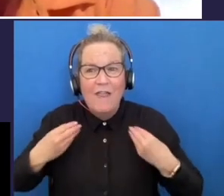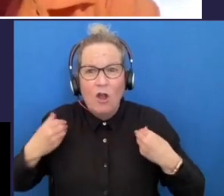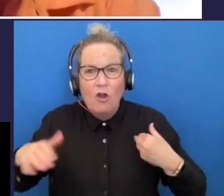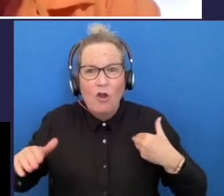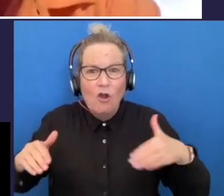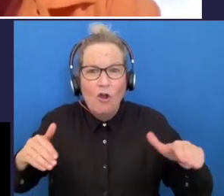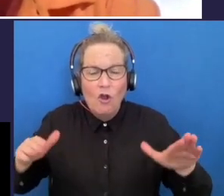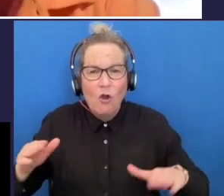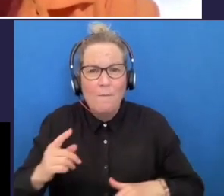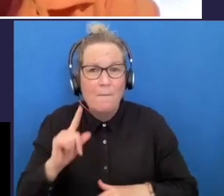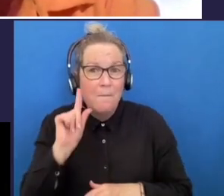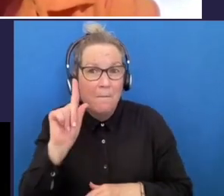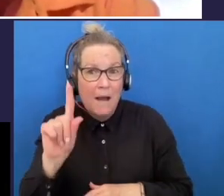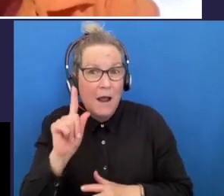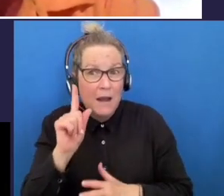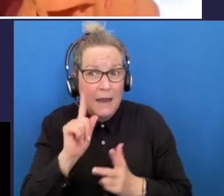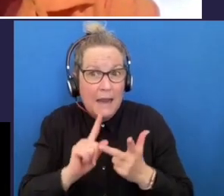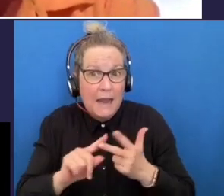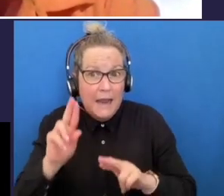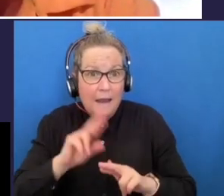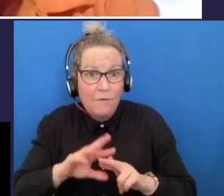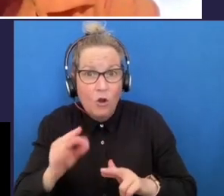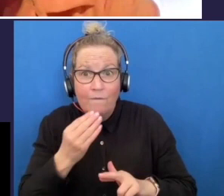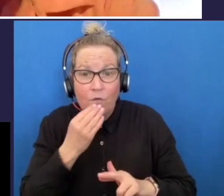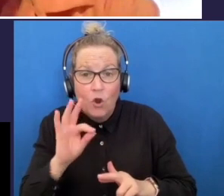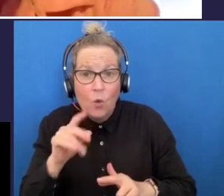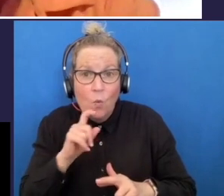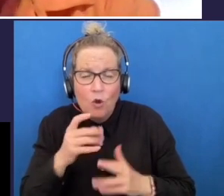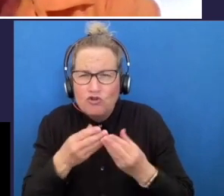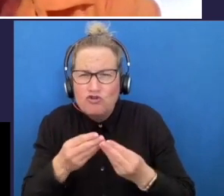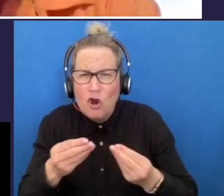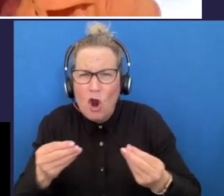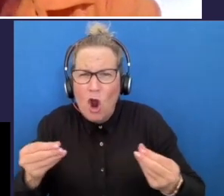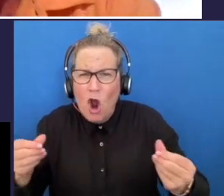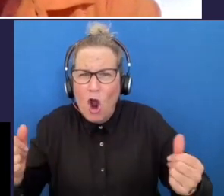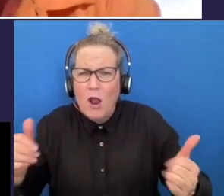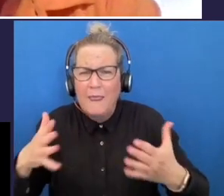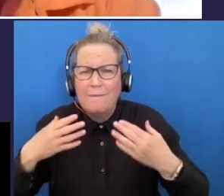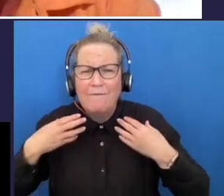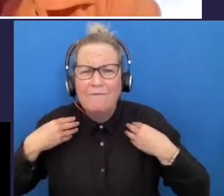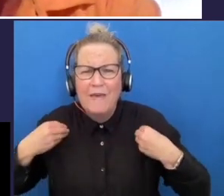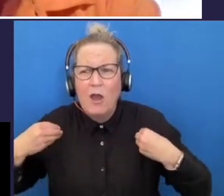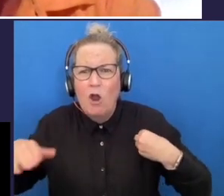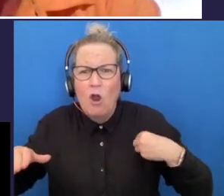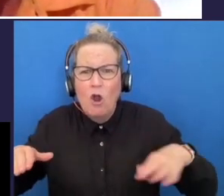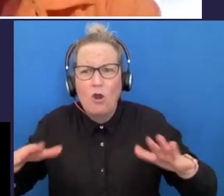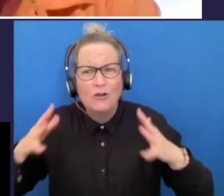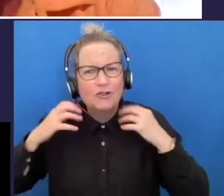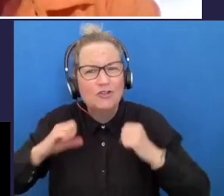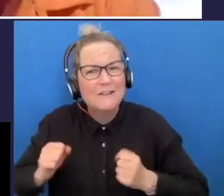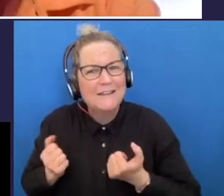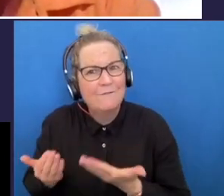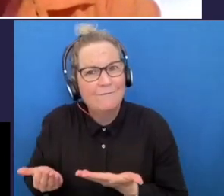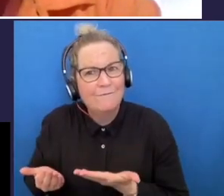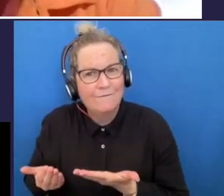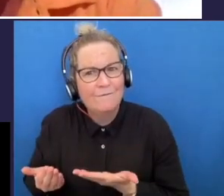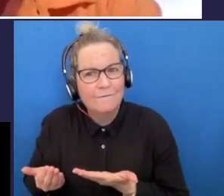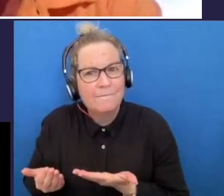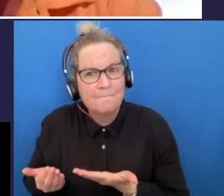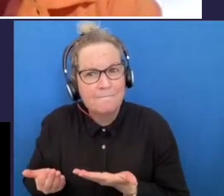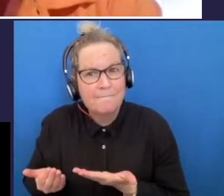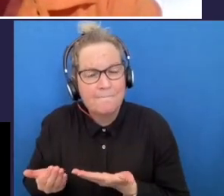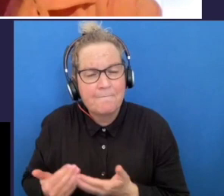other time they lose feathers is when there's no food or water it's dry so they stress and then lose feathers